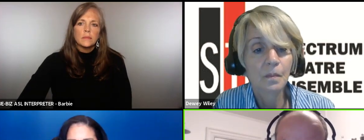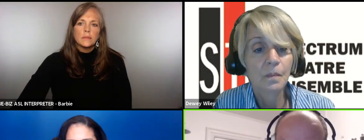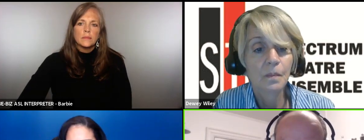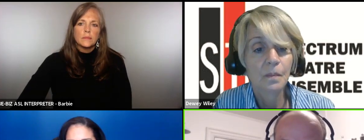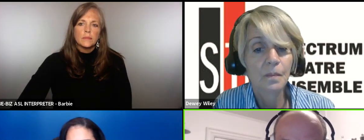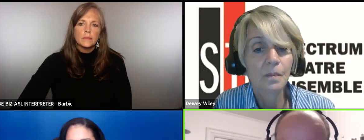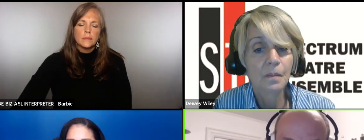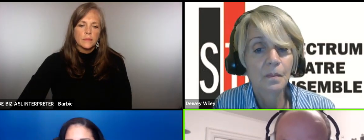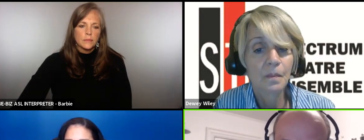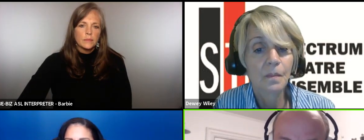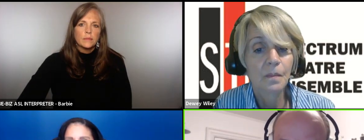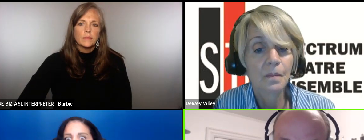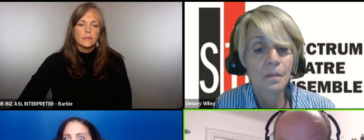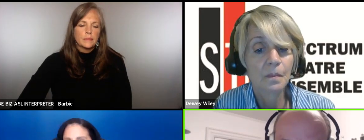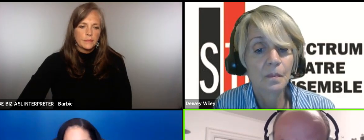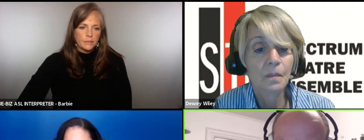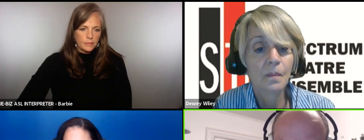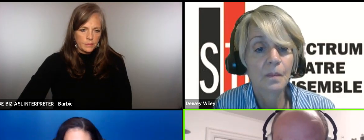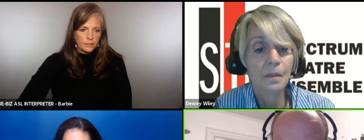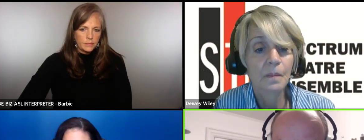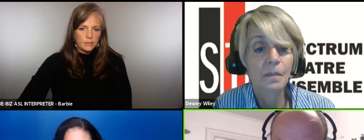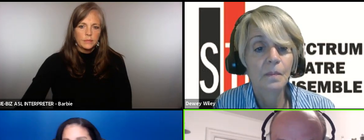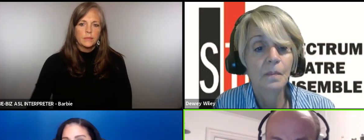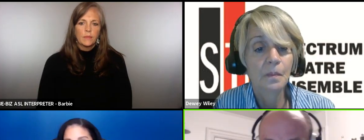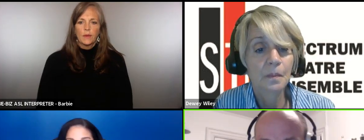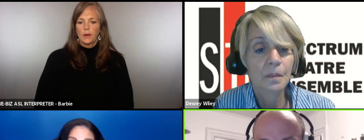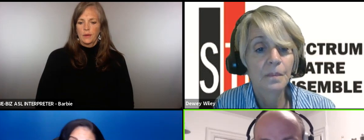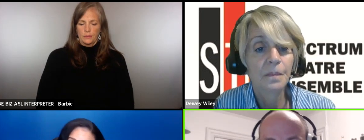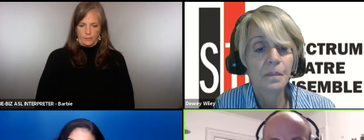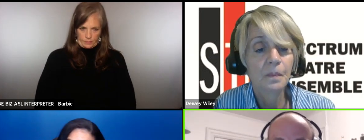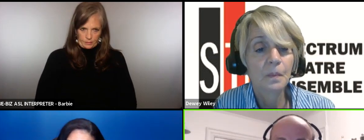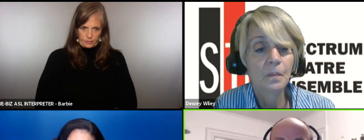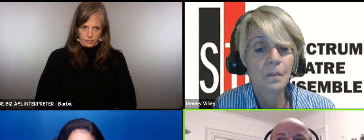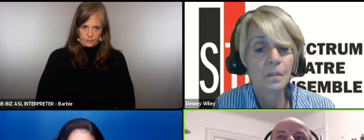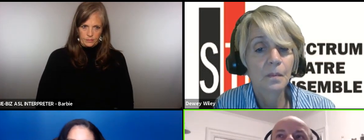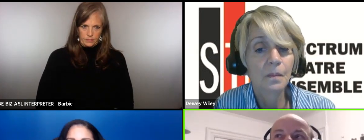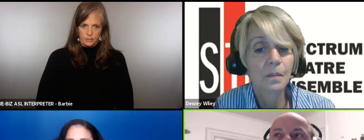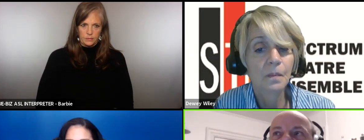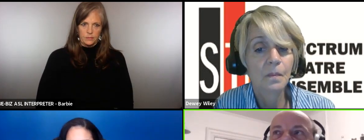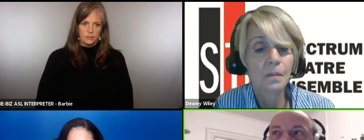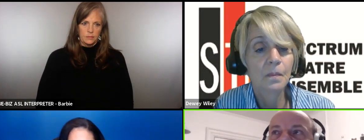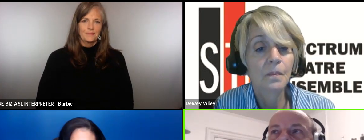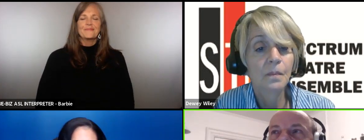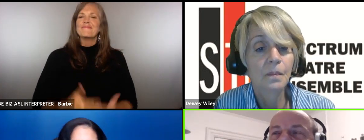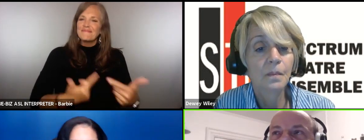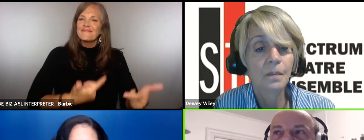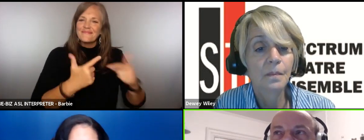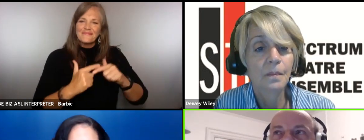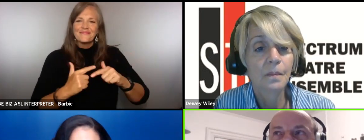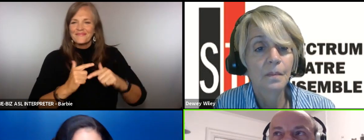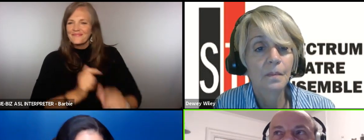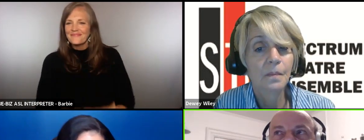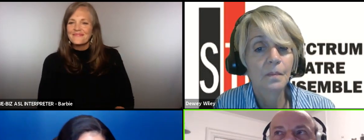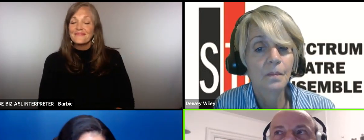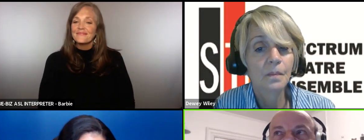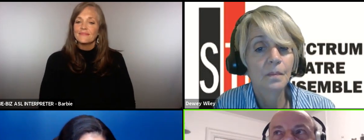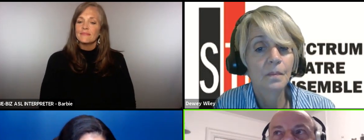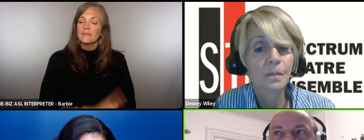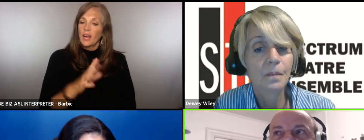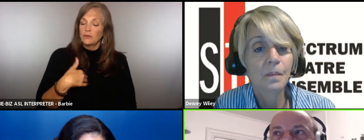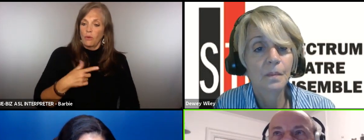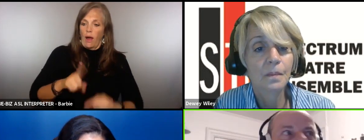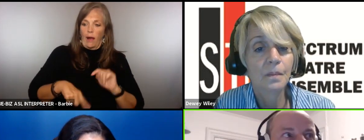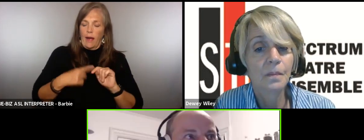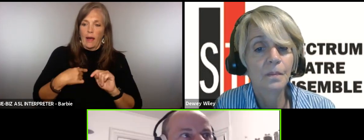with the lie which is how most people lie and the other thing I think was just that I started when I started to